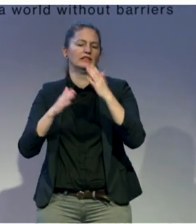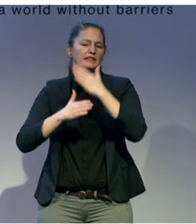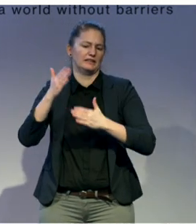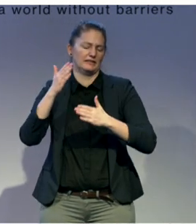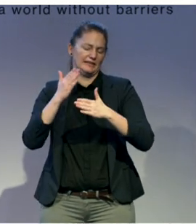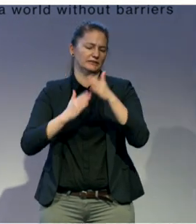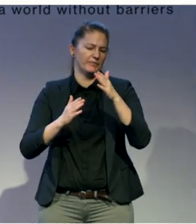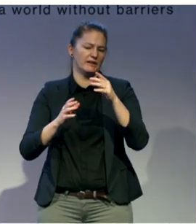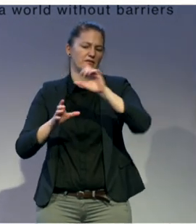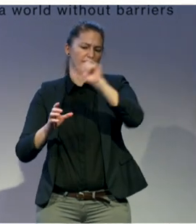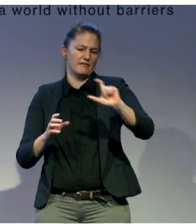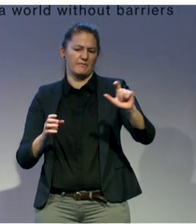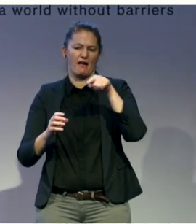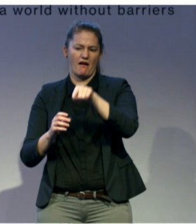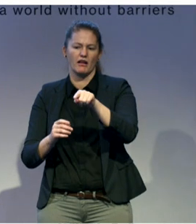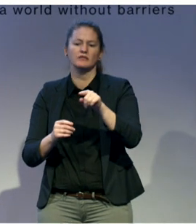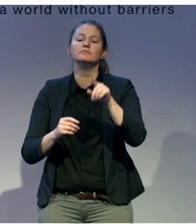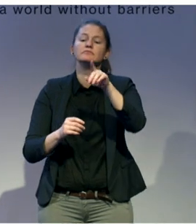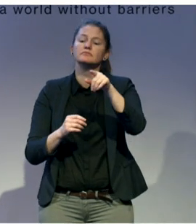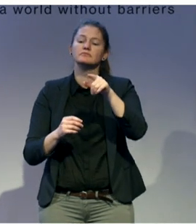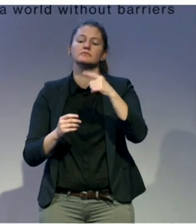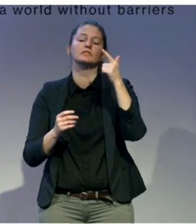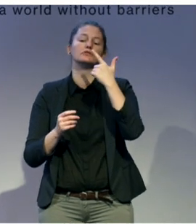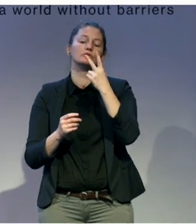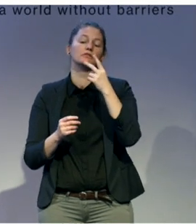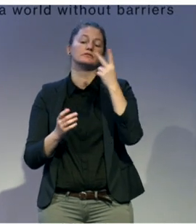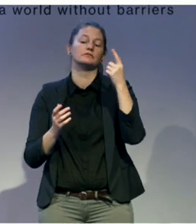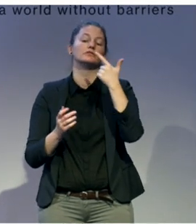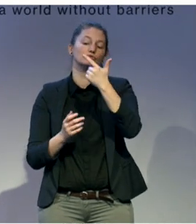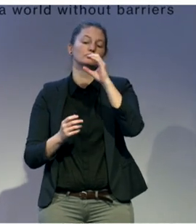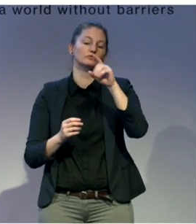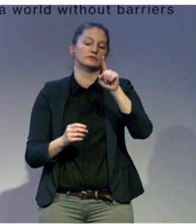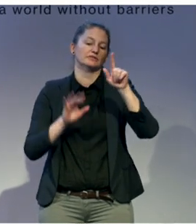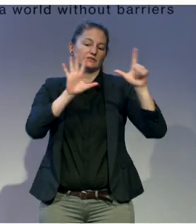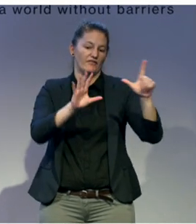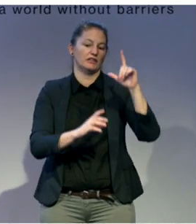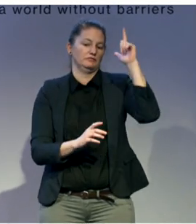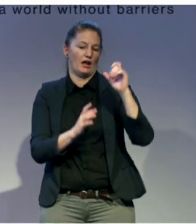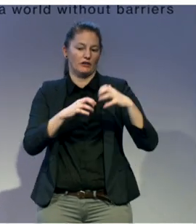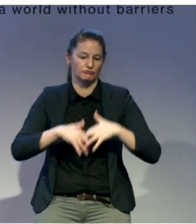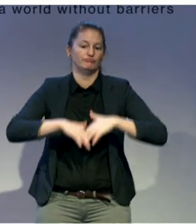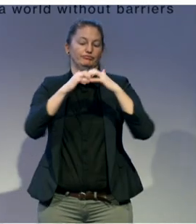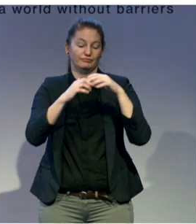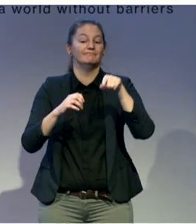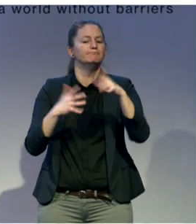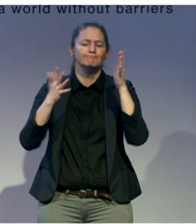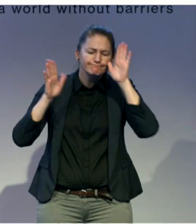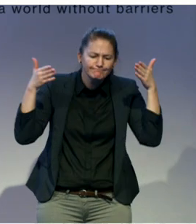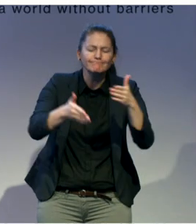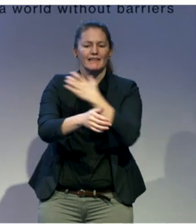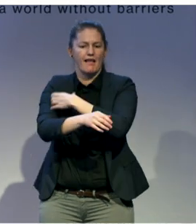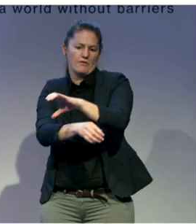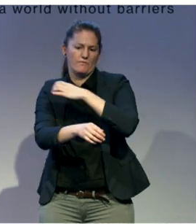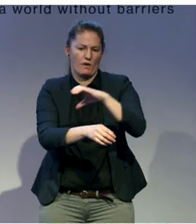the objective of empowering persons with disabilities. Disabled Empowerment and Communication Center has undertaken